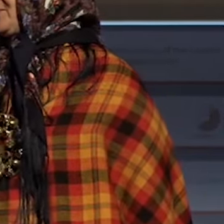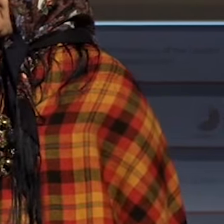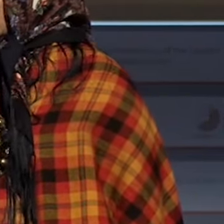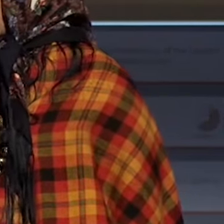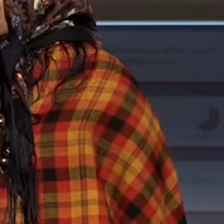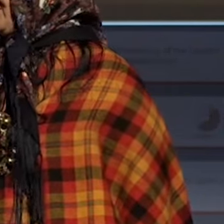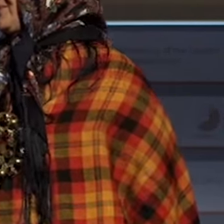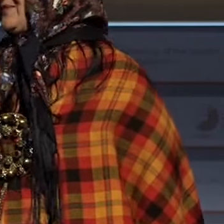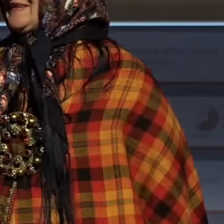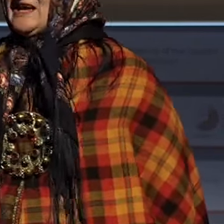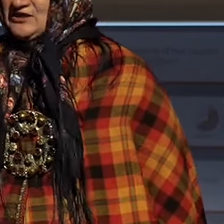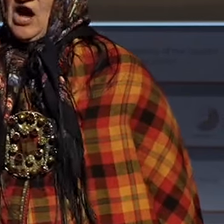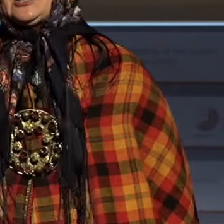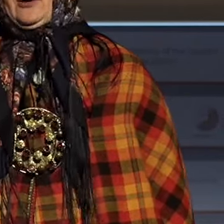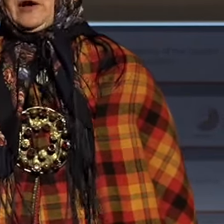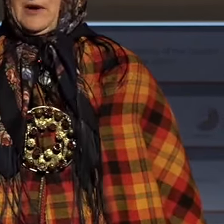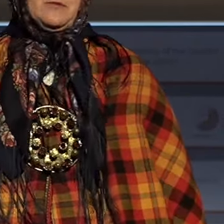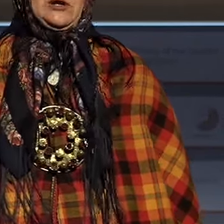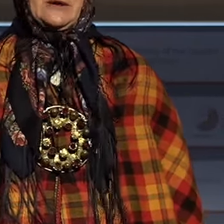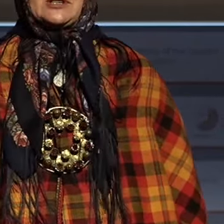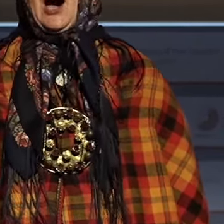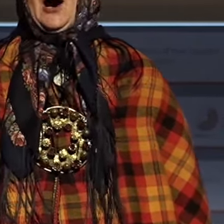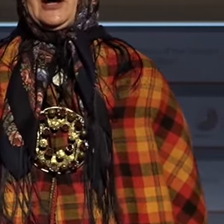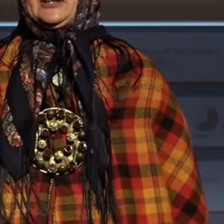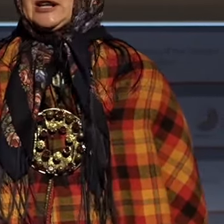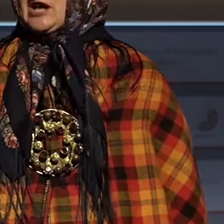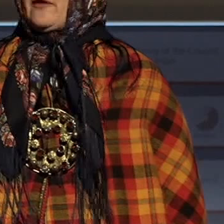tonight? can't Why be an For words, a song. the song?